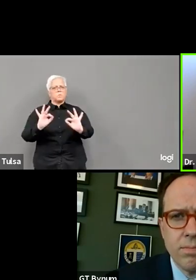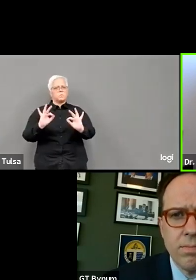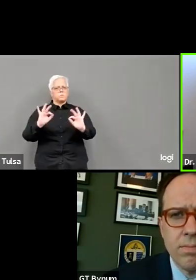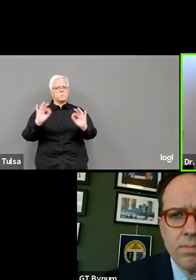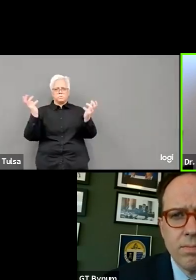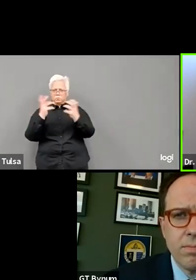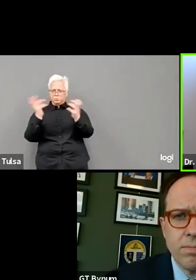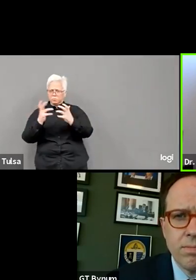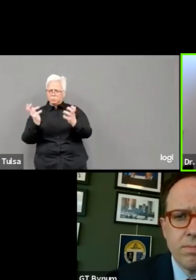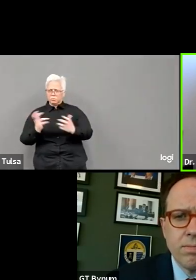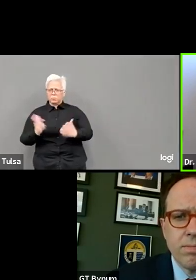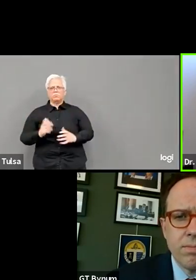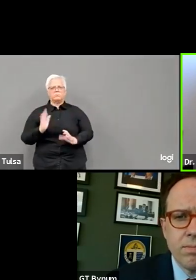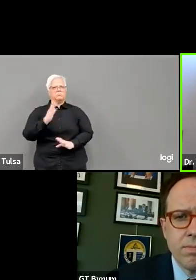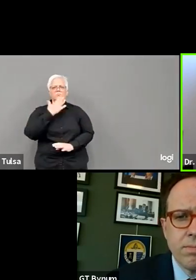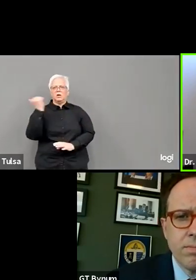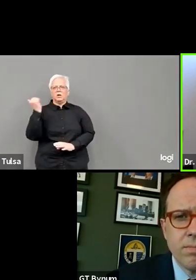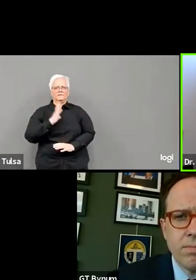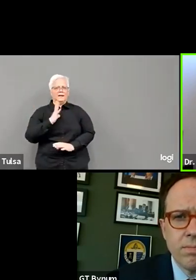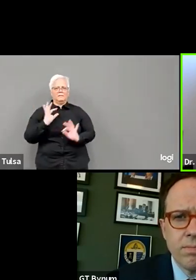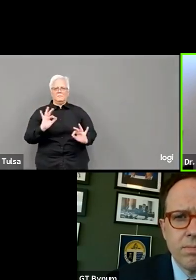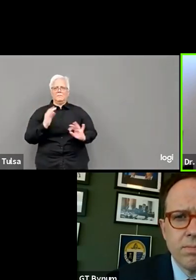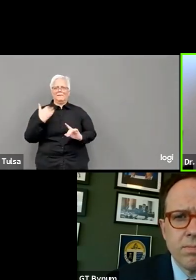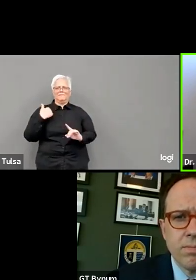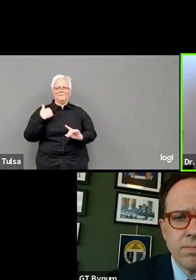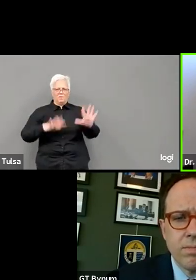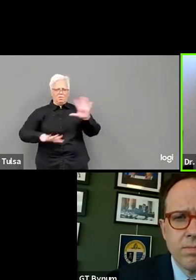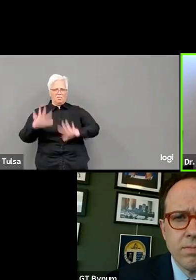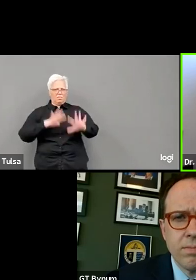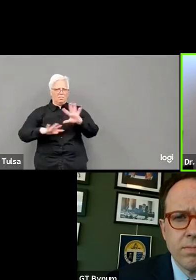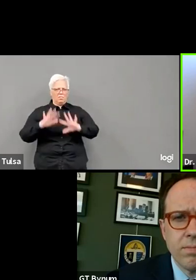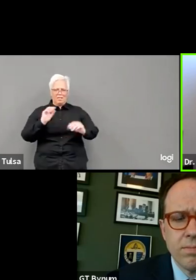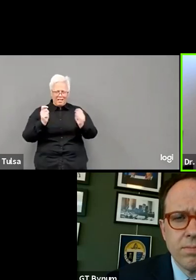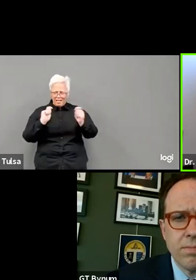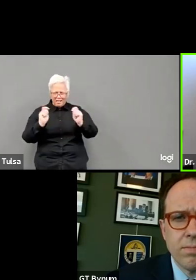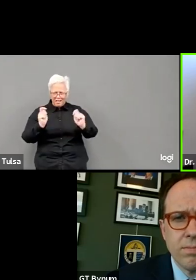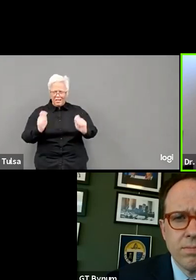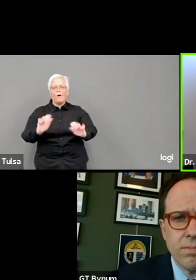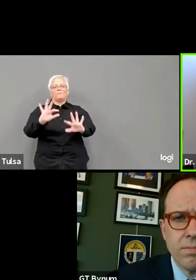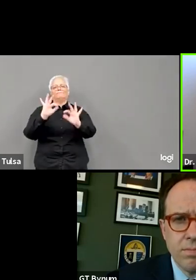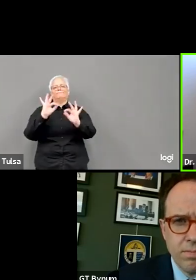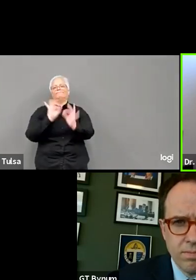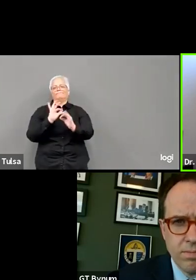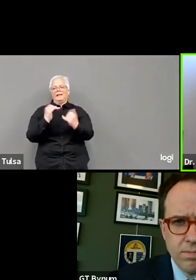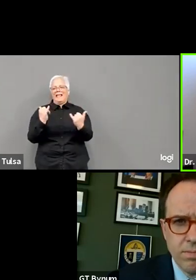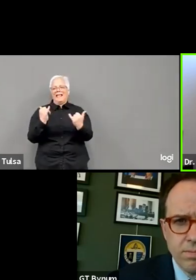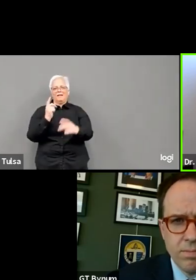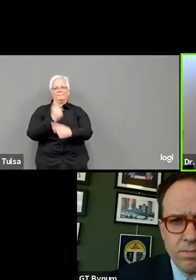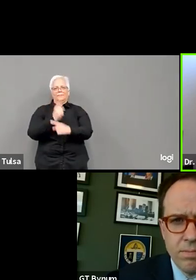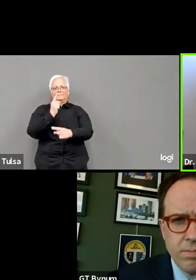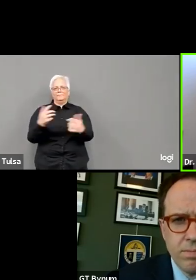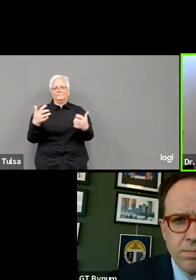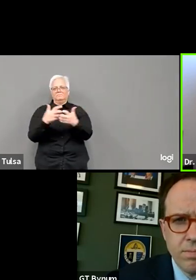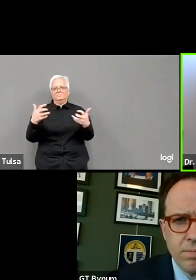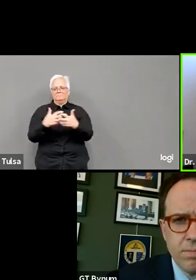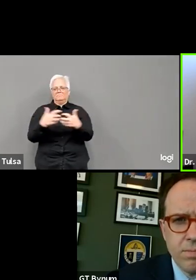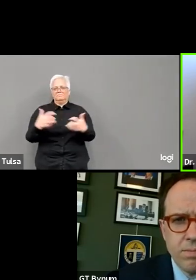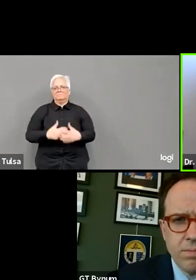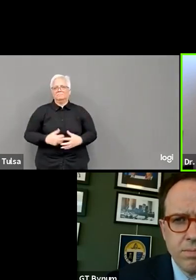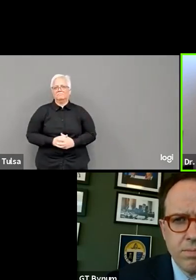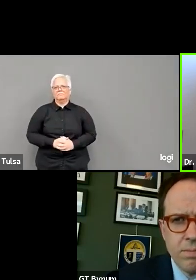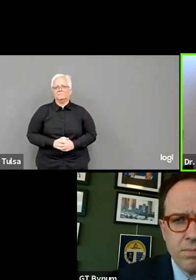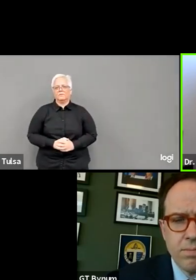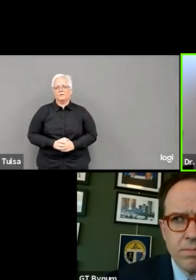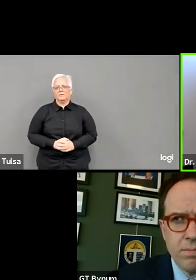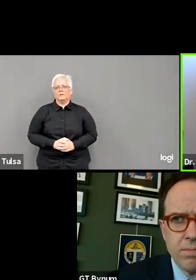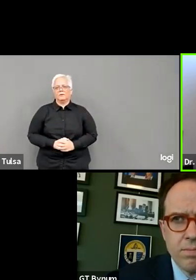and accurate fashion. And so I'm certainly encouraged by that. But we've got to get it right. I think